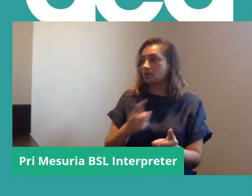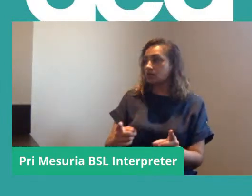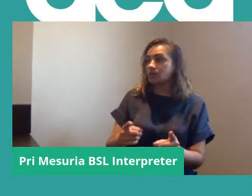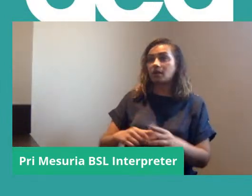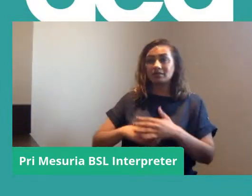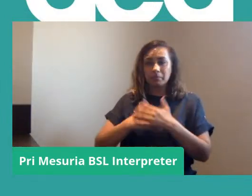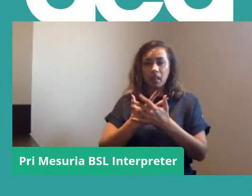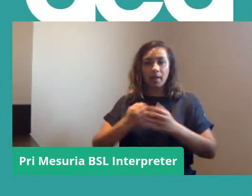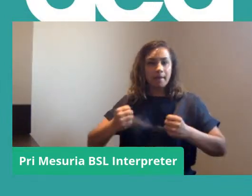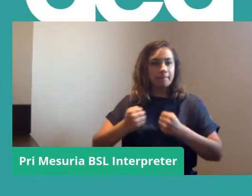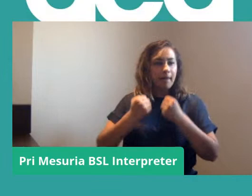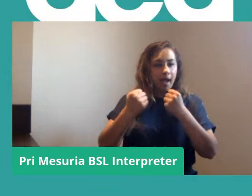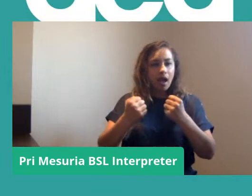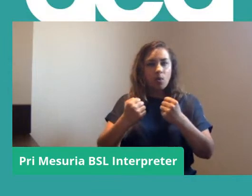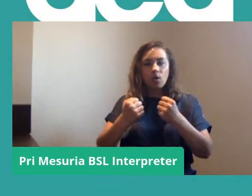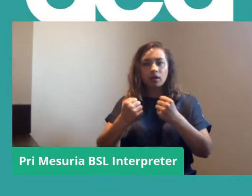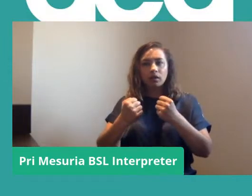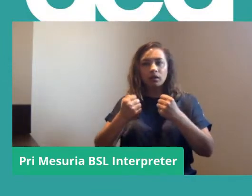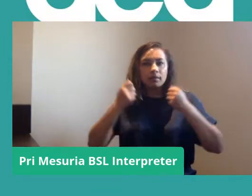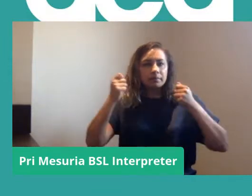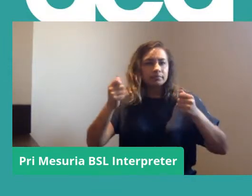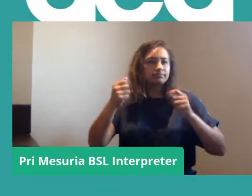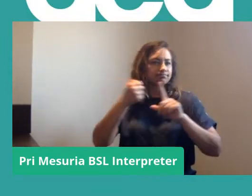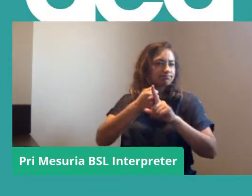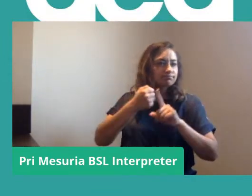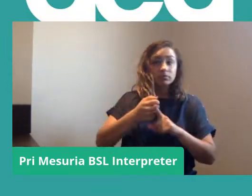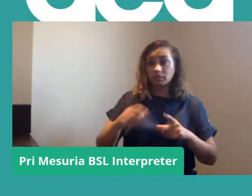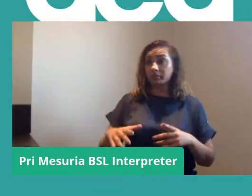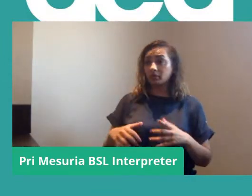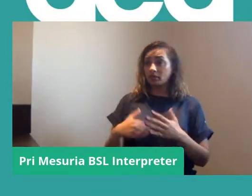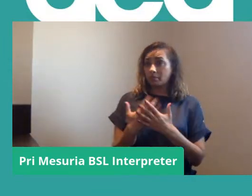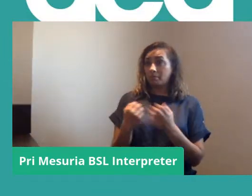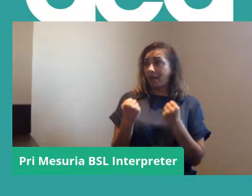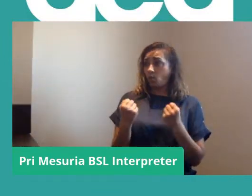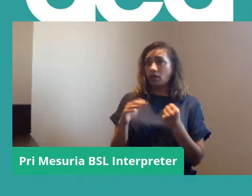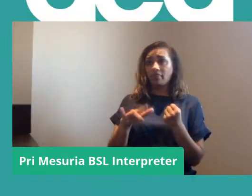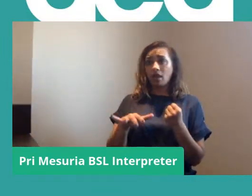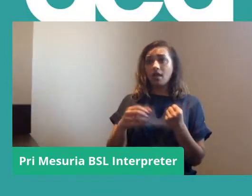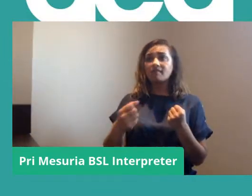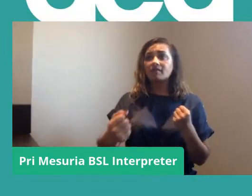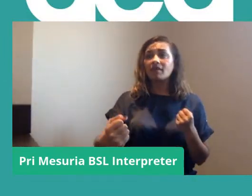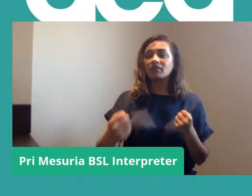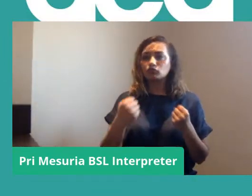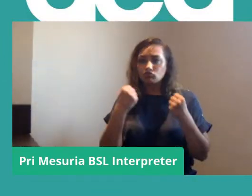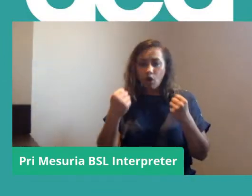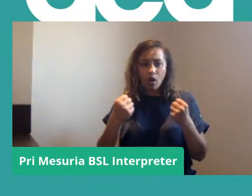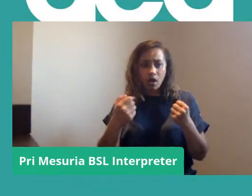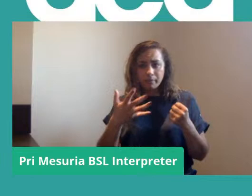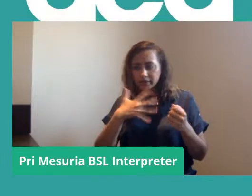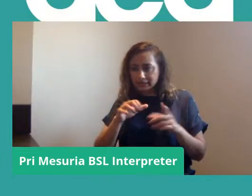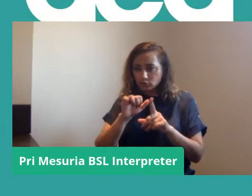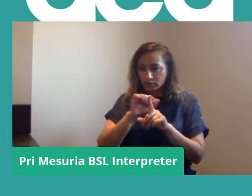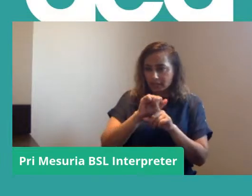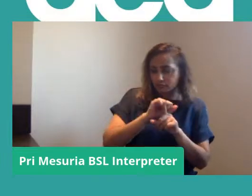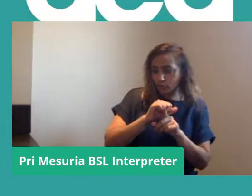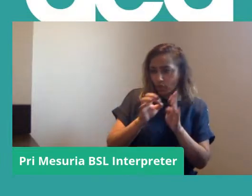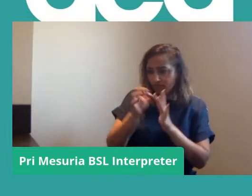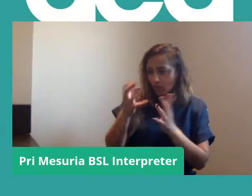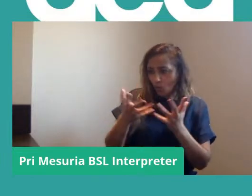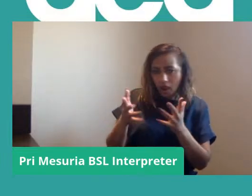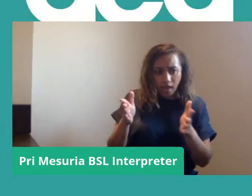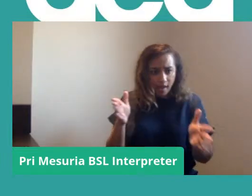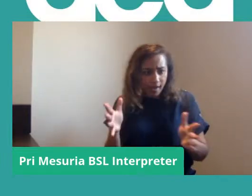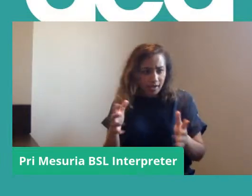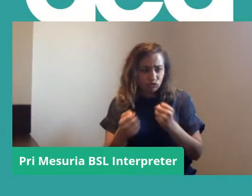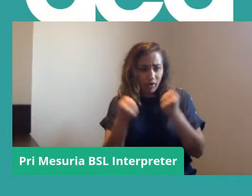building power is that we had built some power there and we could see where we were strong and where we needed to do more work and when January